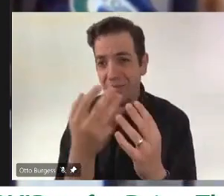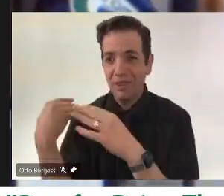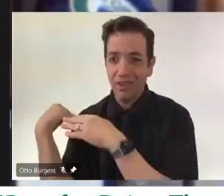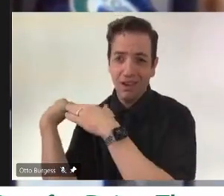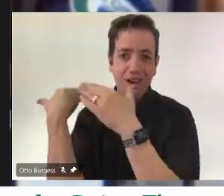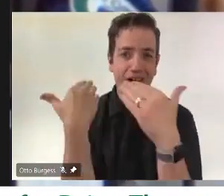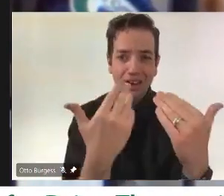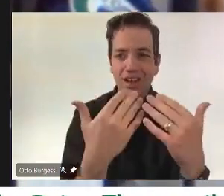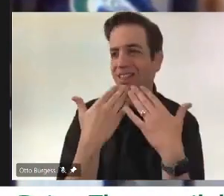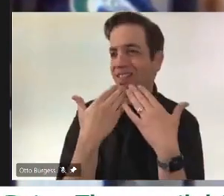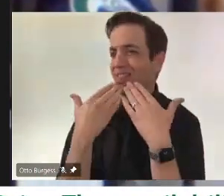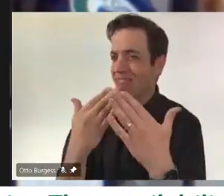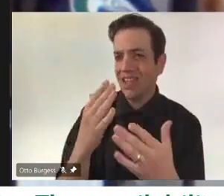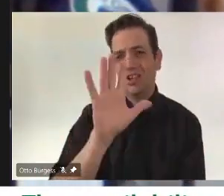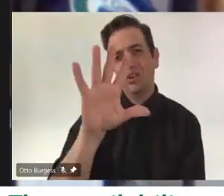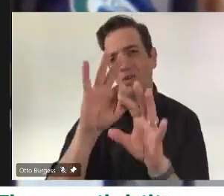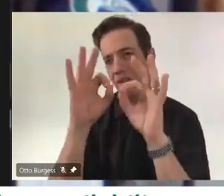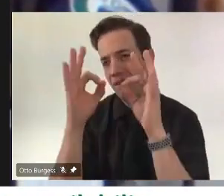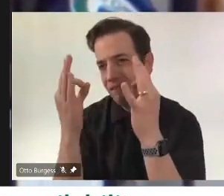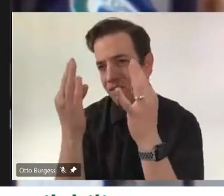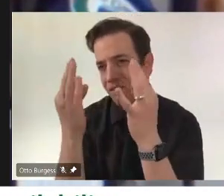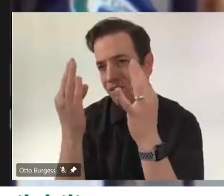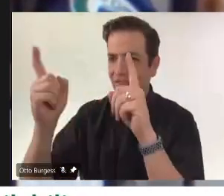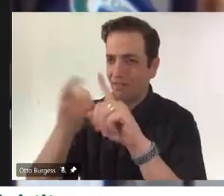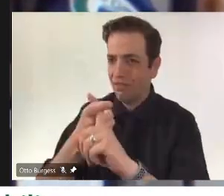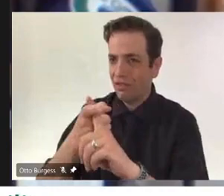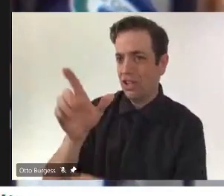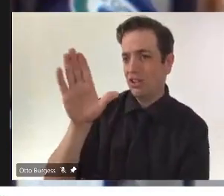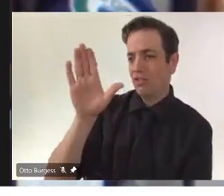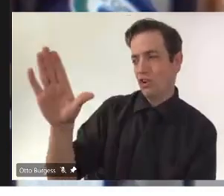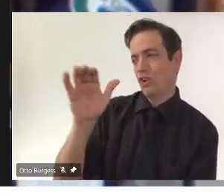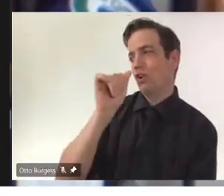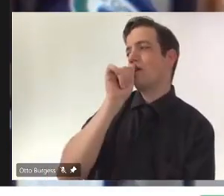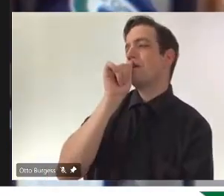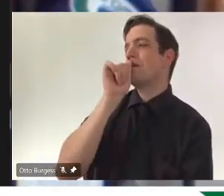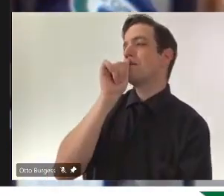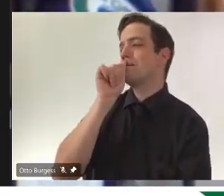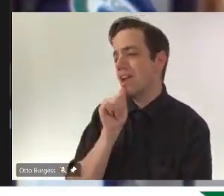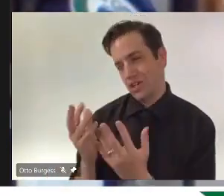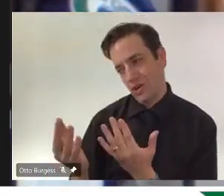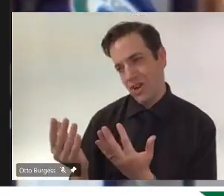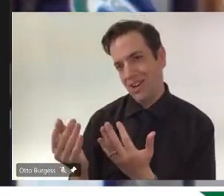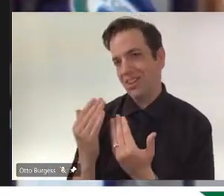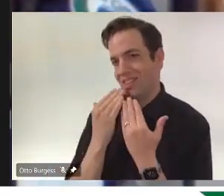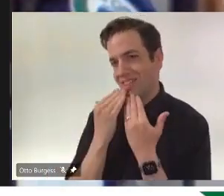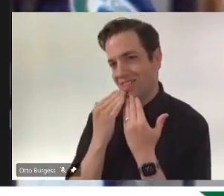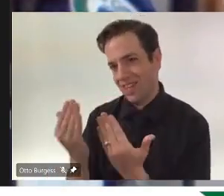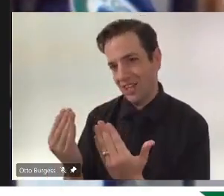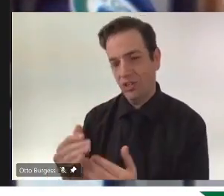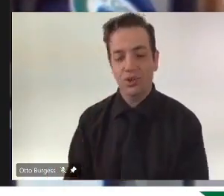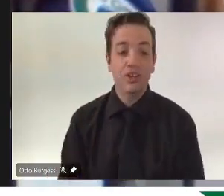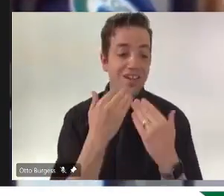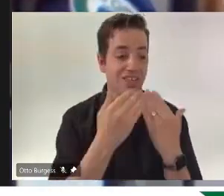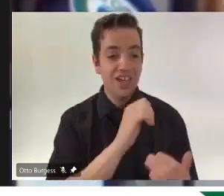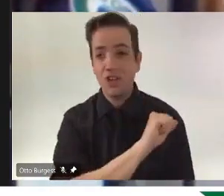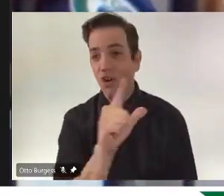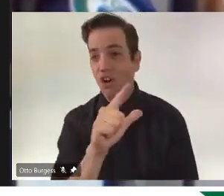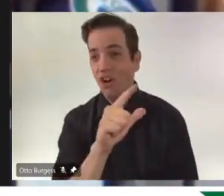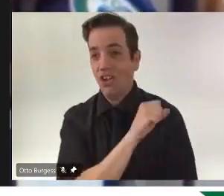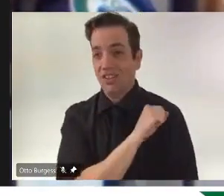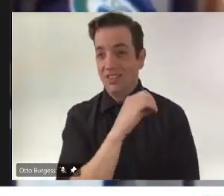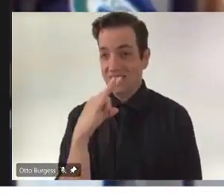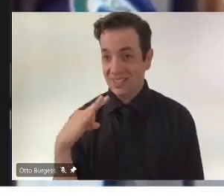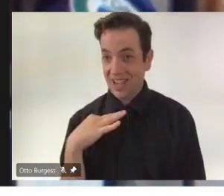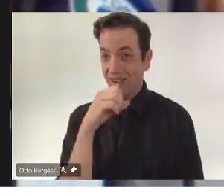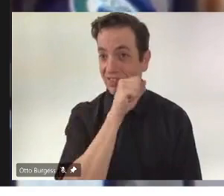for their patients and their sacrifice as well. And thank you to all the staff and our seniors facilities for all you've done, going